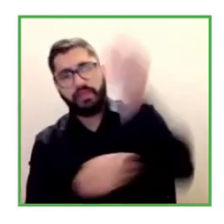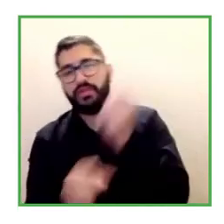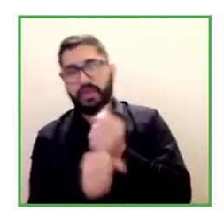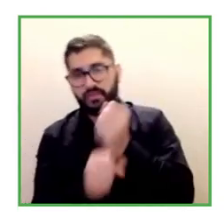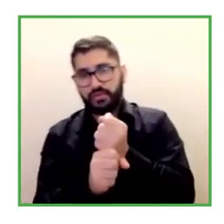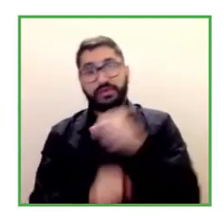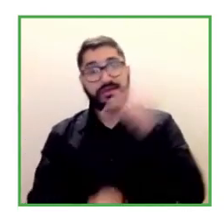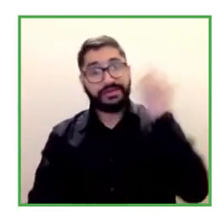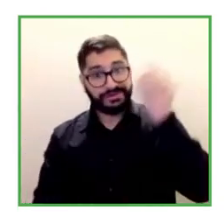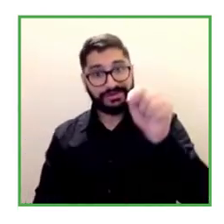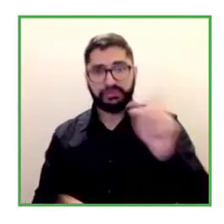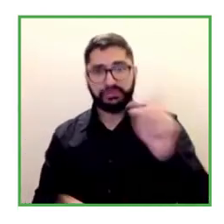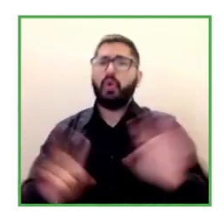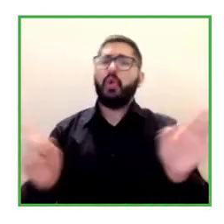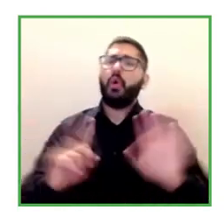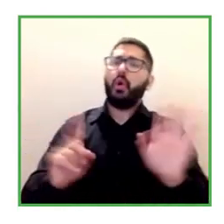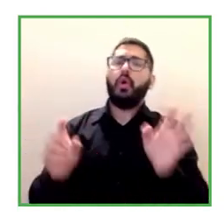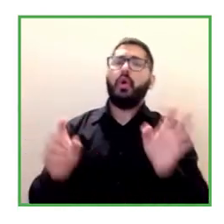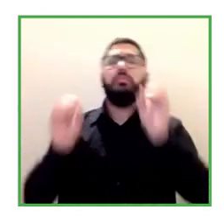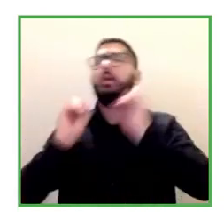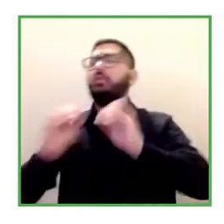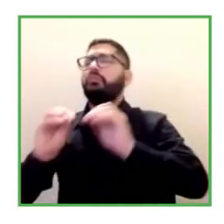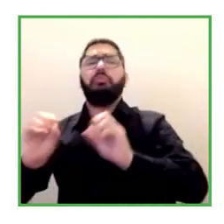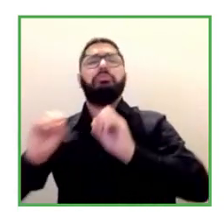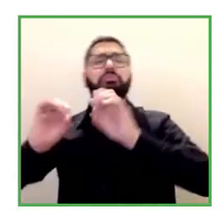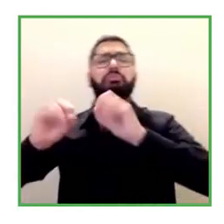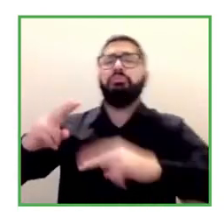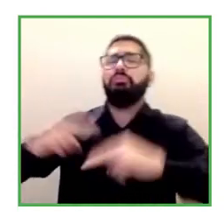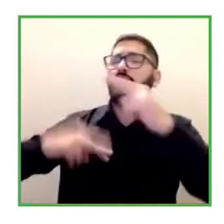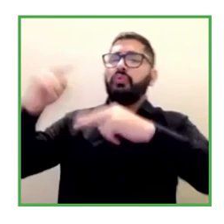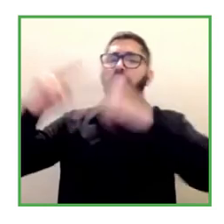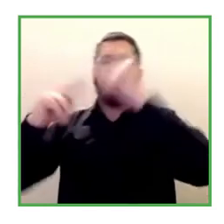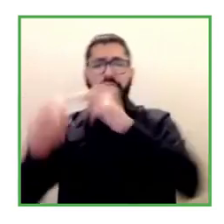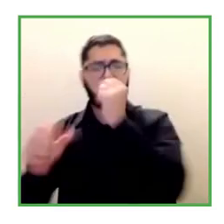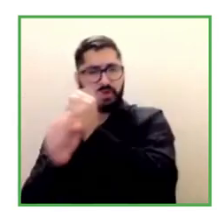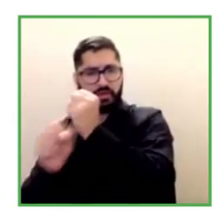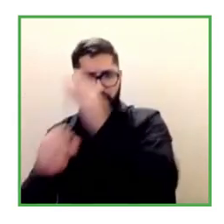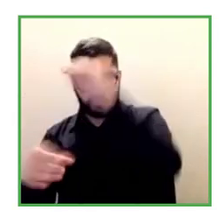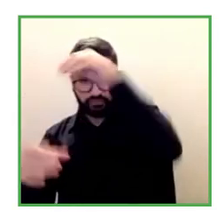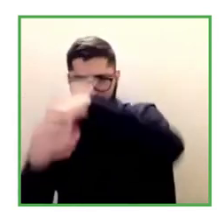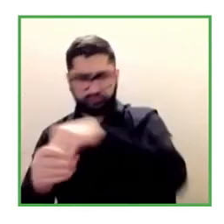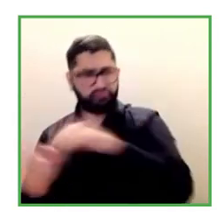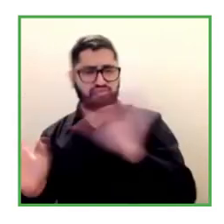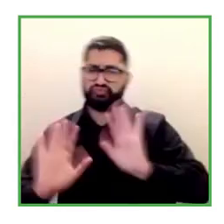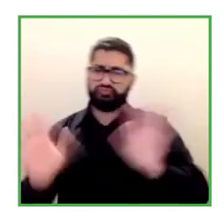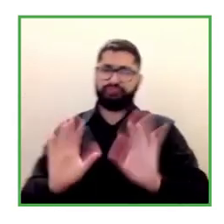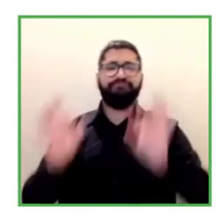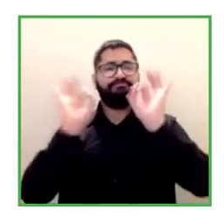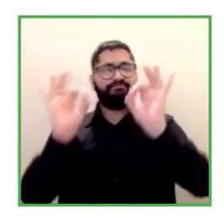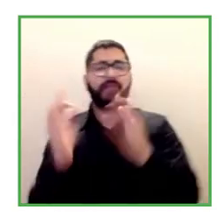and this way we can contribute for them to be workers from the future thank you